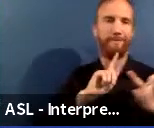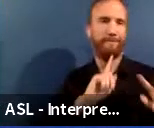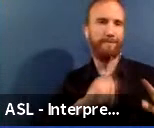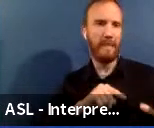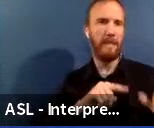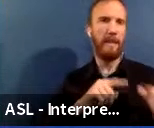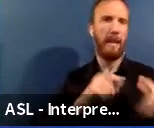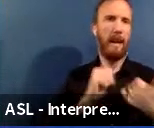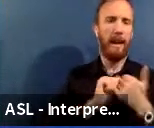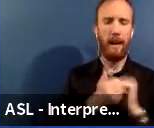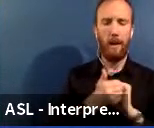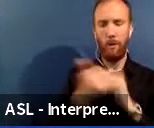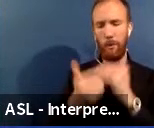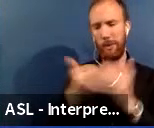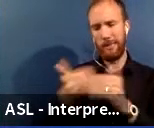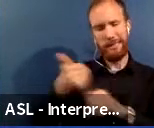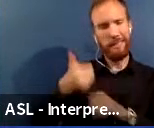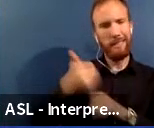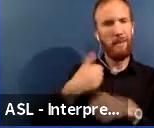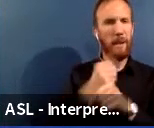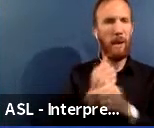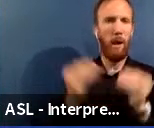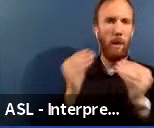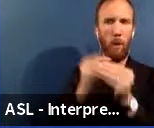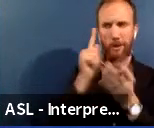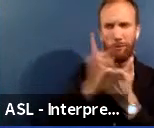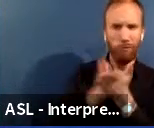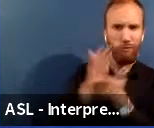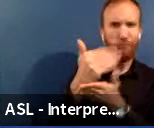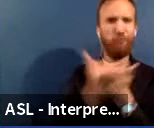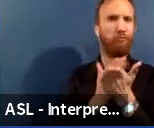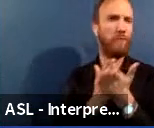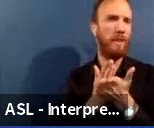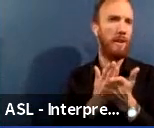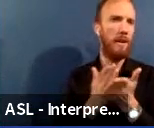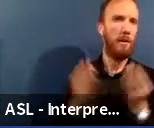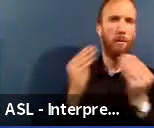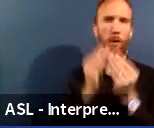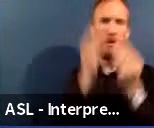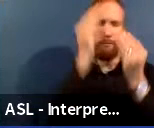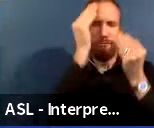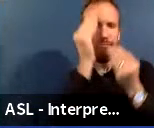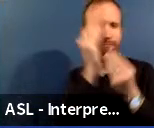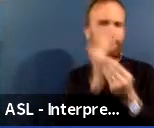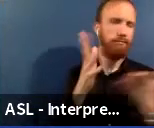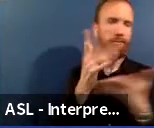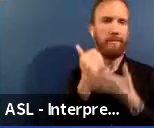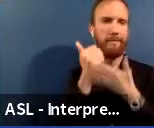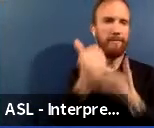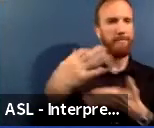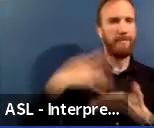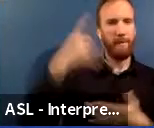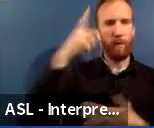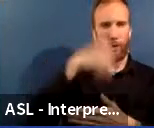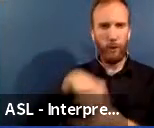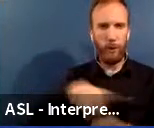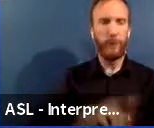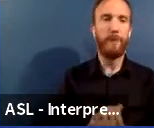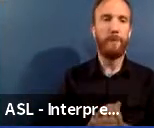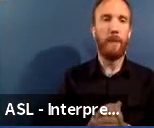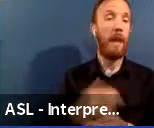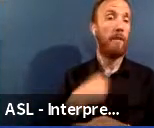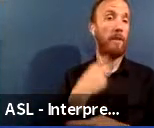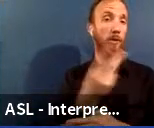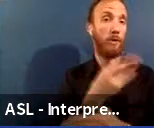transparent and informative for each of you as we begin to solve some of our capital needs. We have two questions. to think